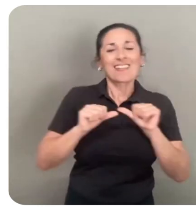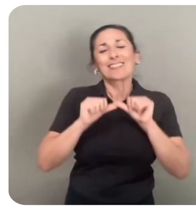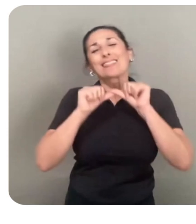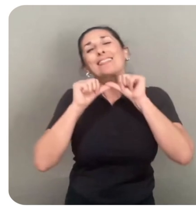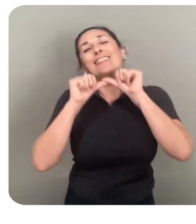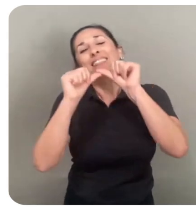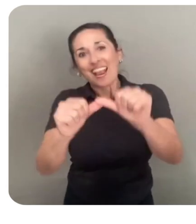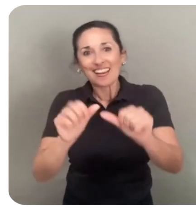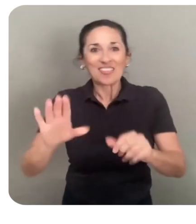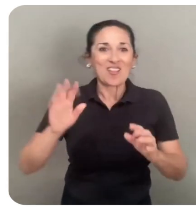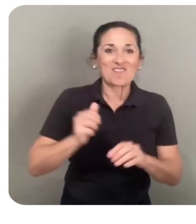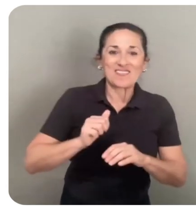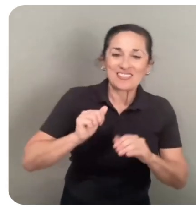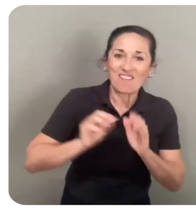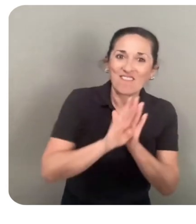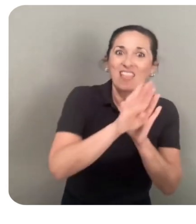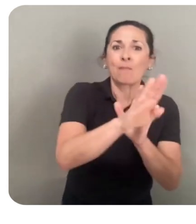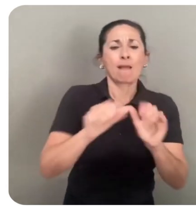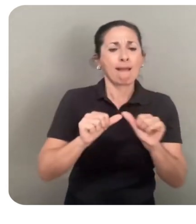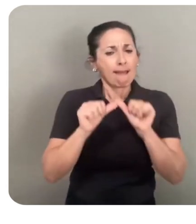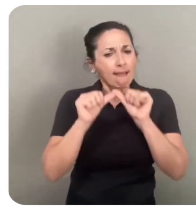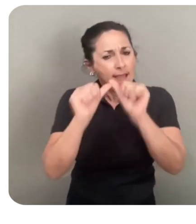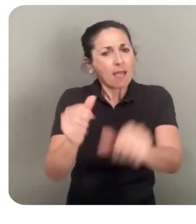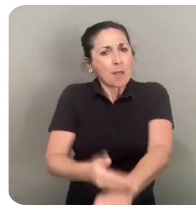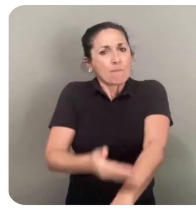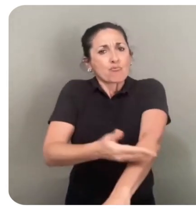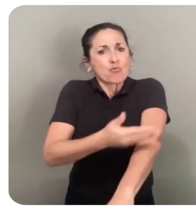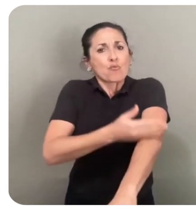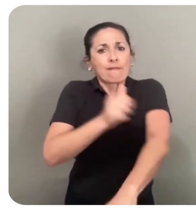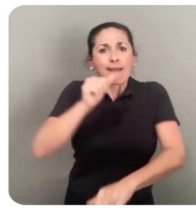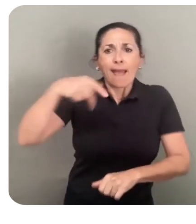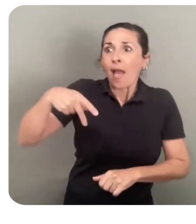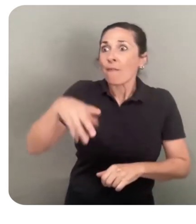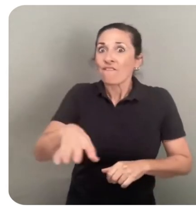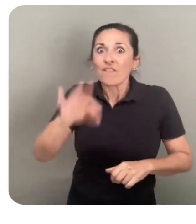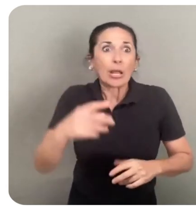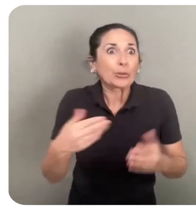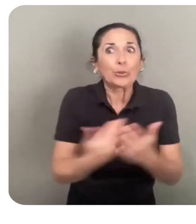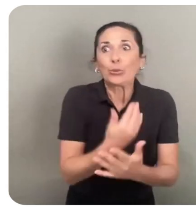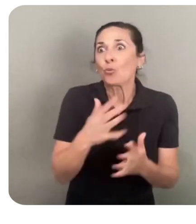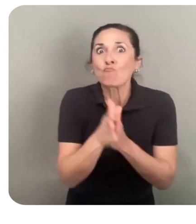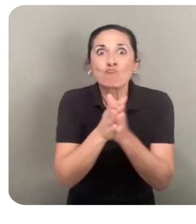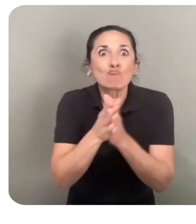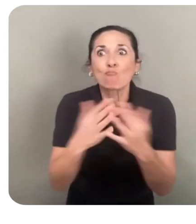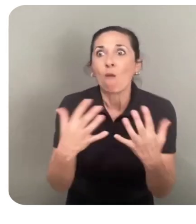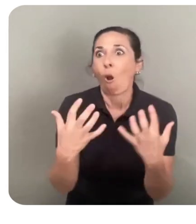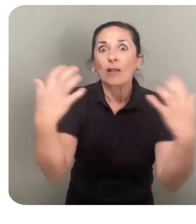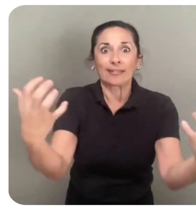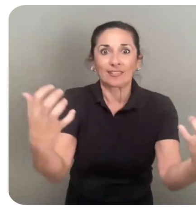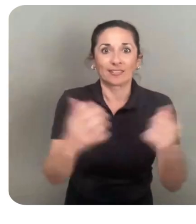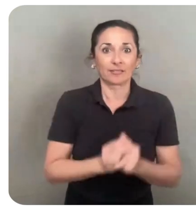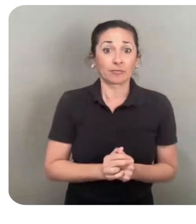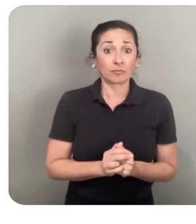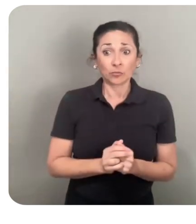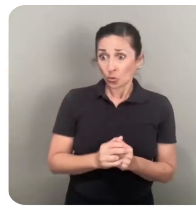their development, continuously improving their apps, and finding new audiences. Another up-and-coming category is